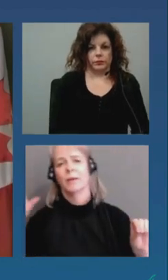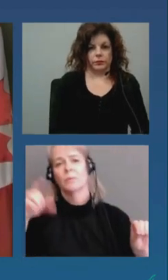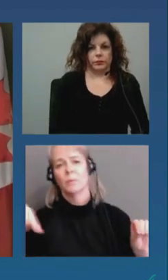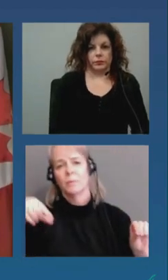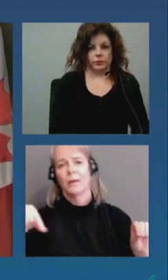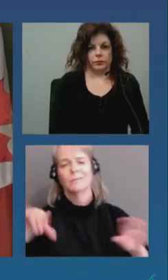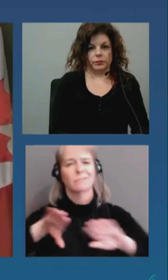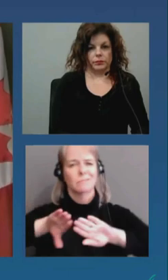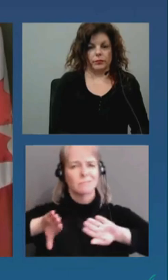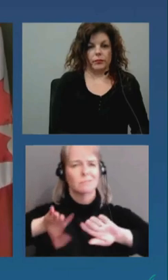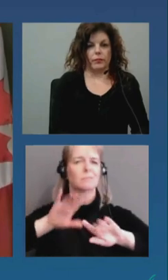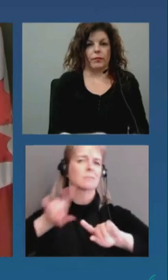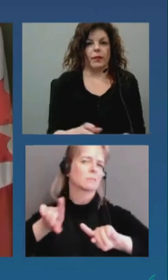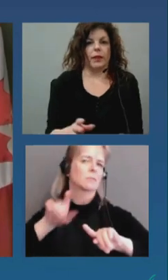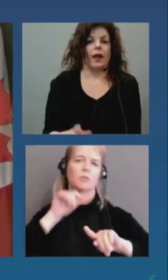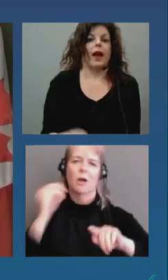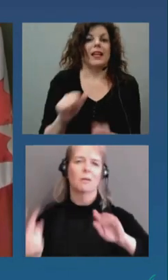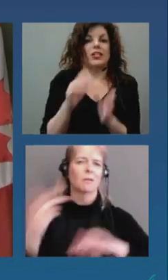services there